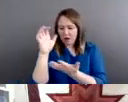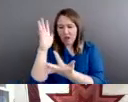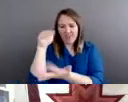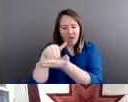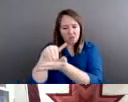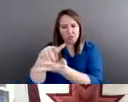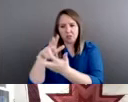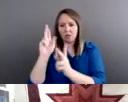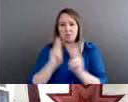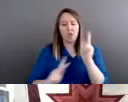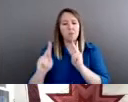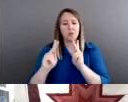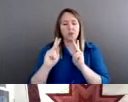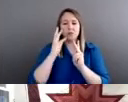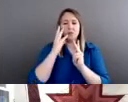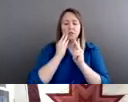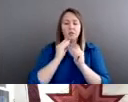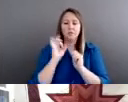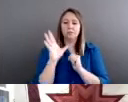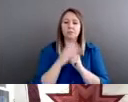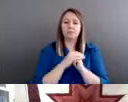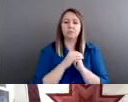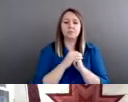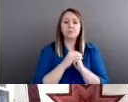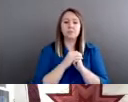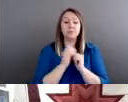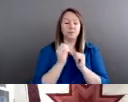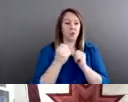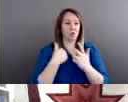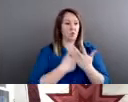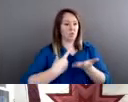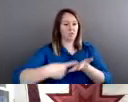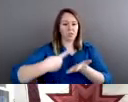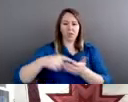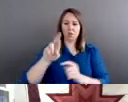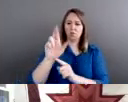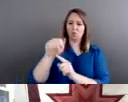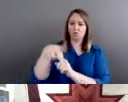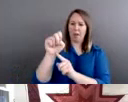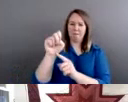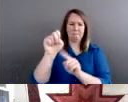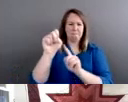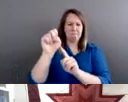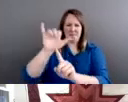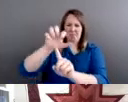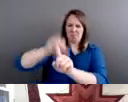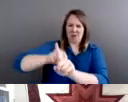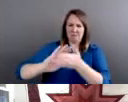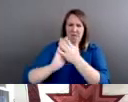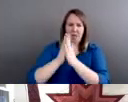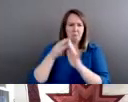honest about how rape became so common among our people, we have to be honest about this time period as well.